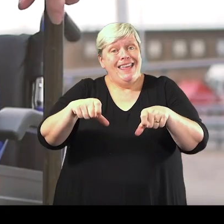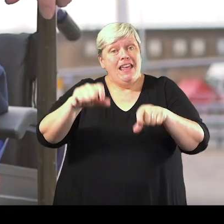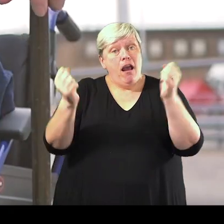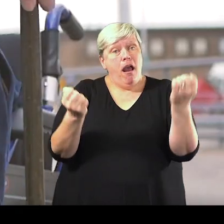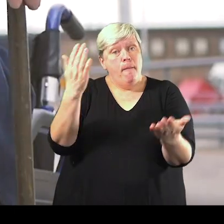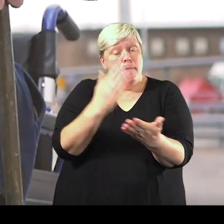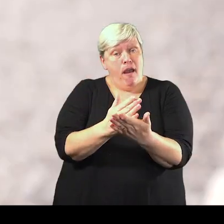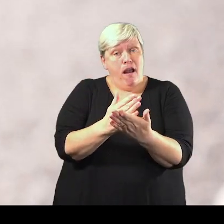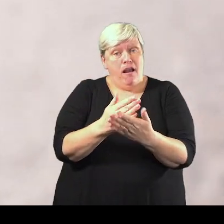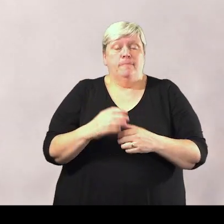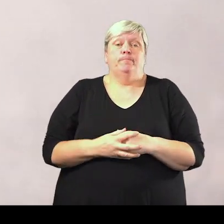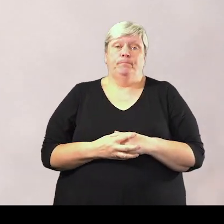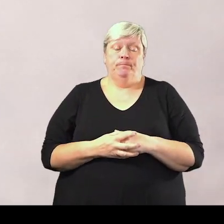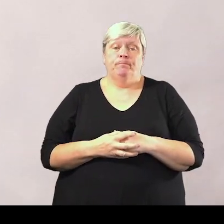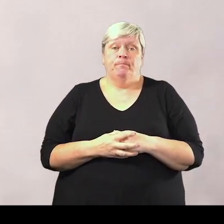stay car park.